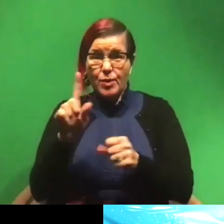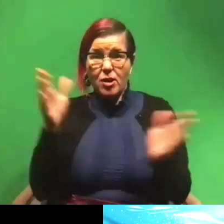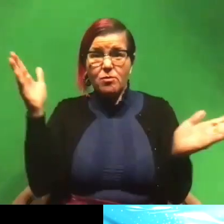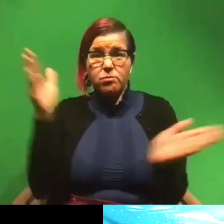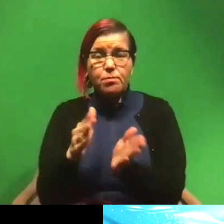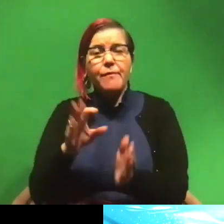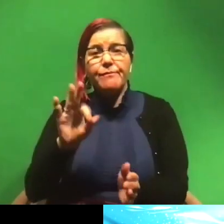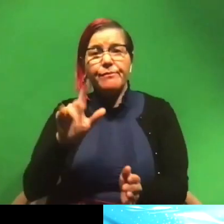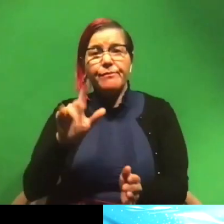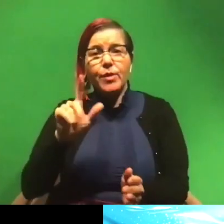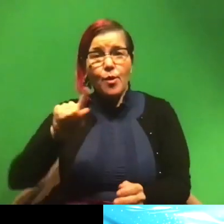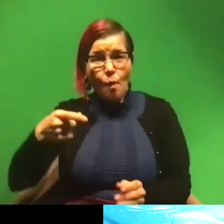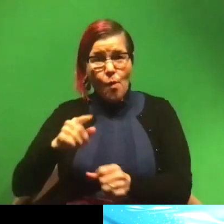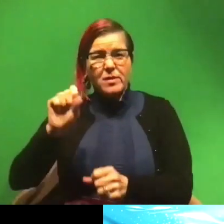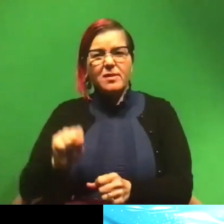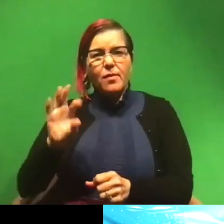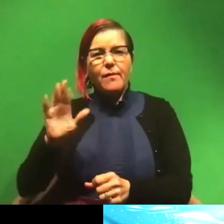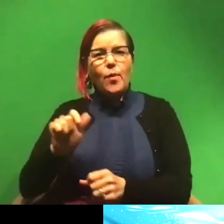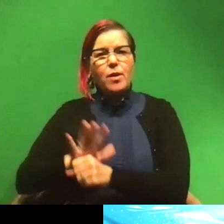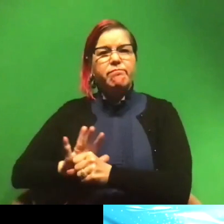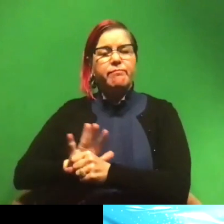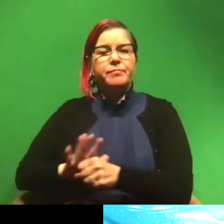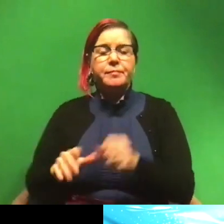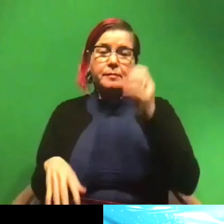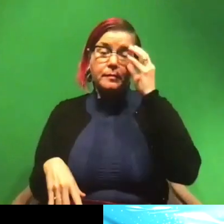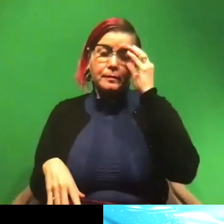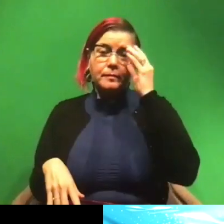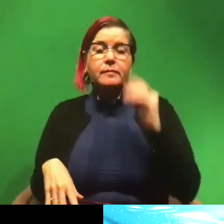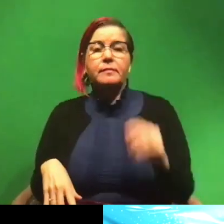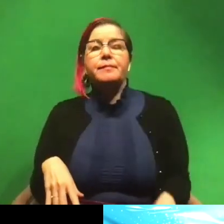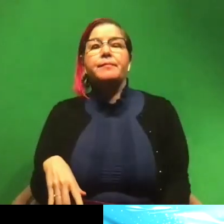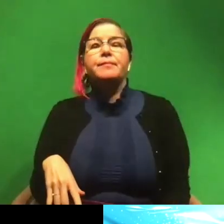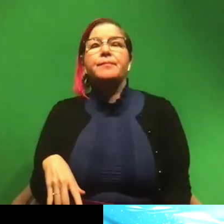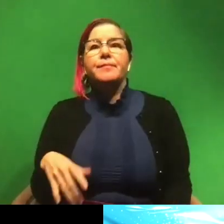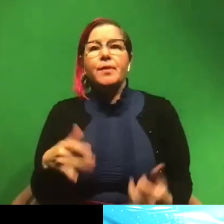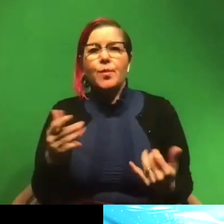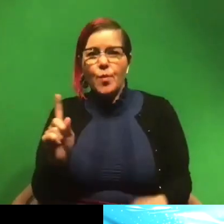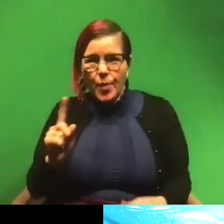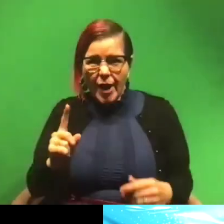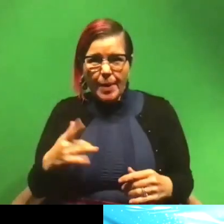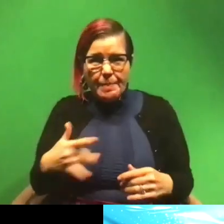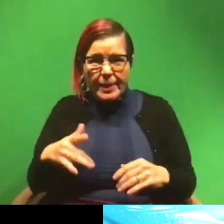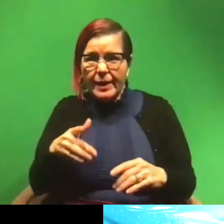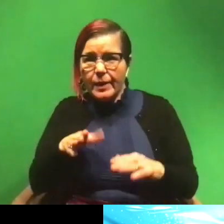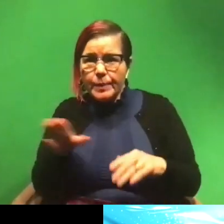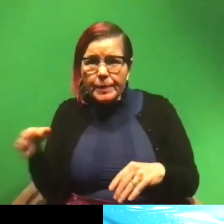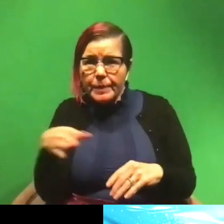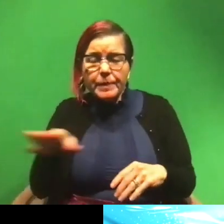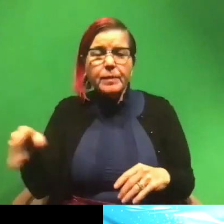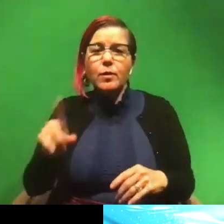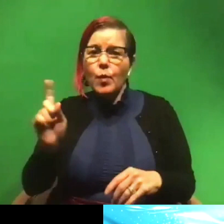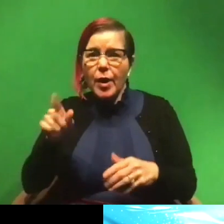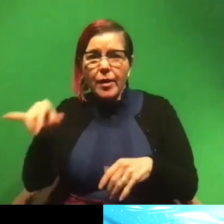So they're found in southern Florida. And so we didn't really know a lot about where they were swimming, where they were spending all the time.